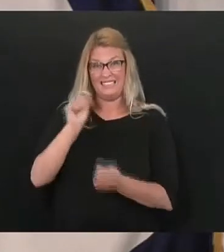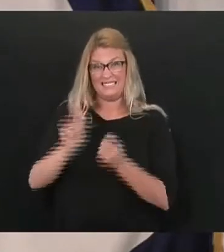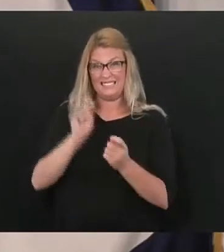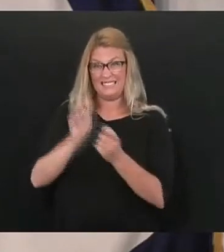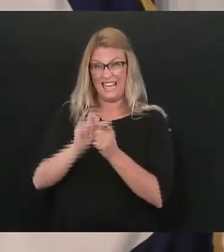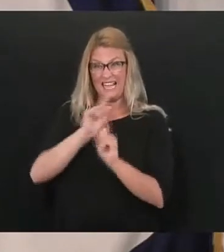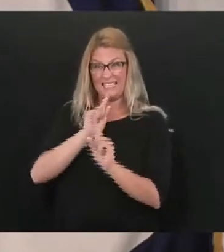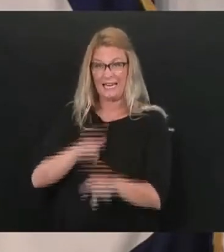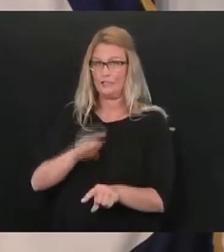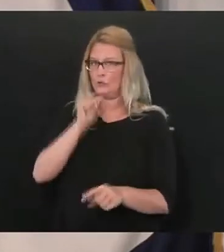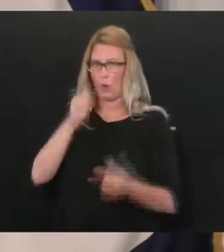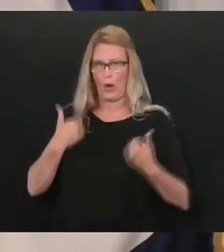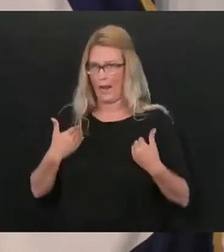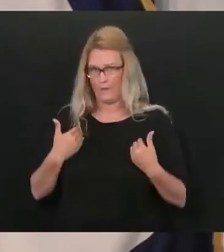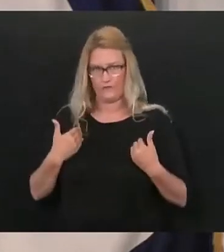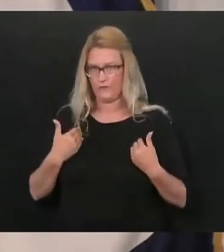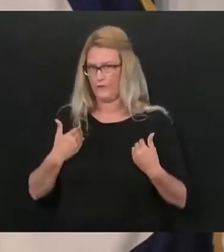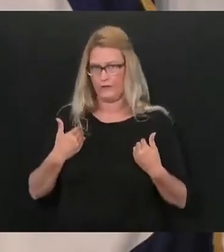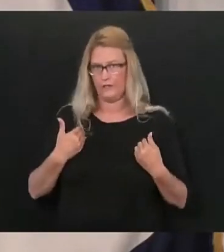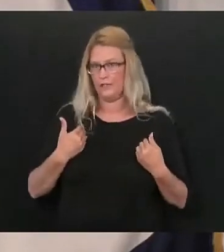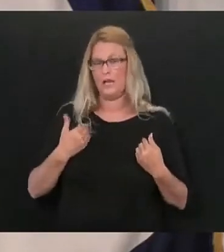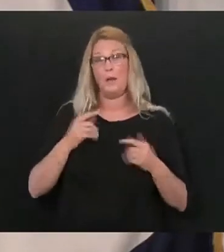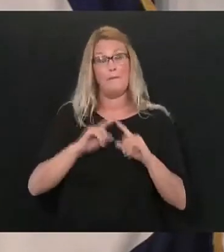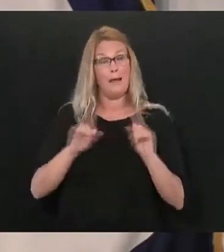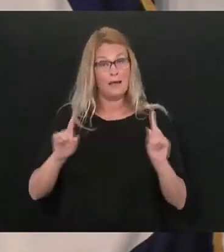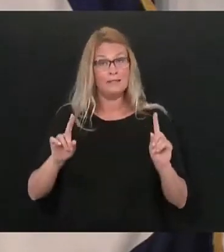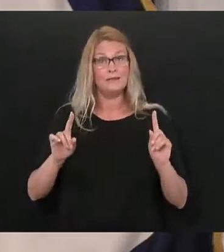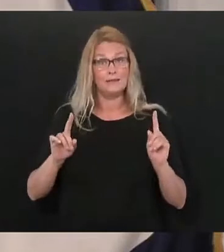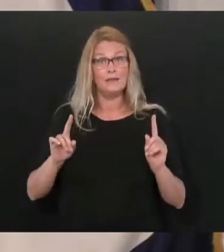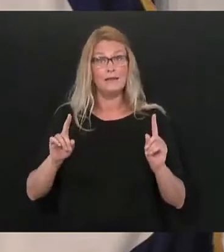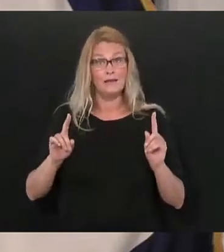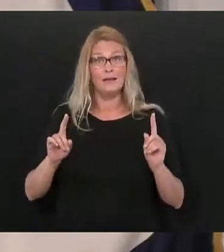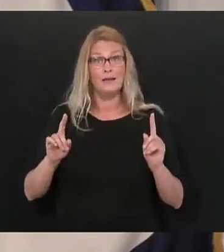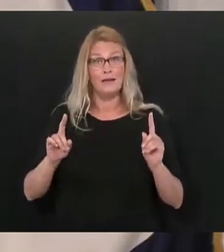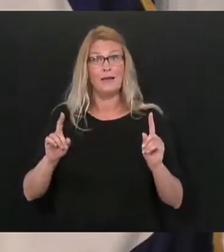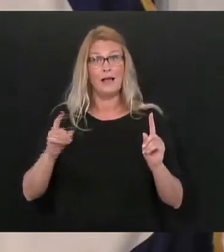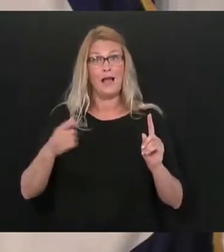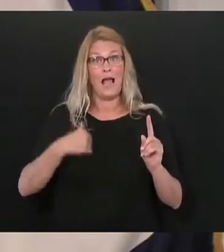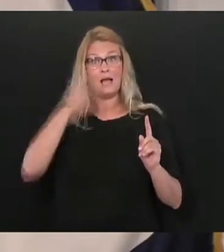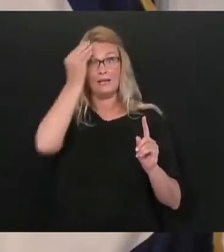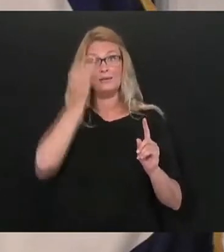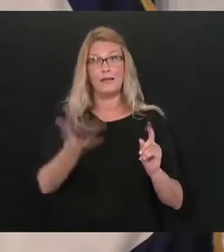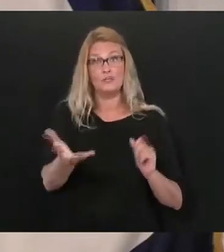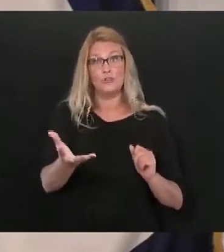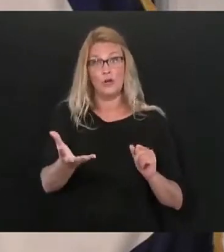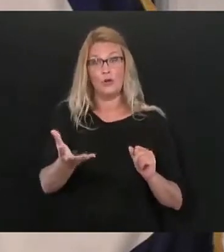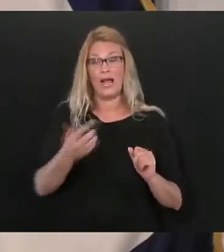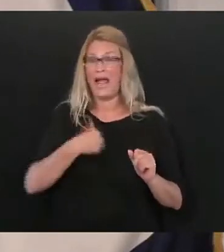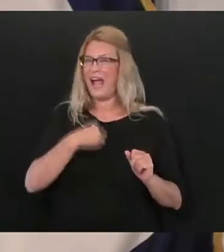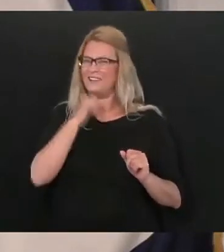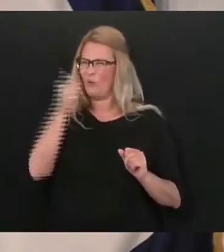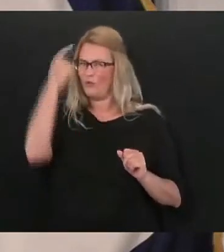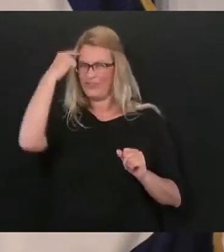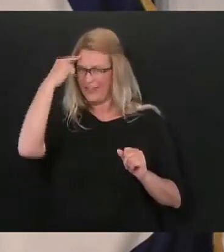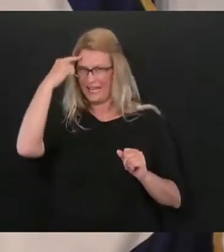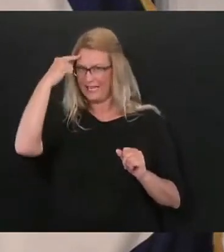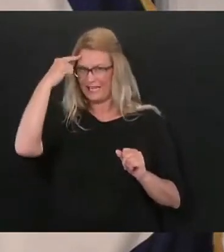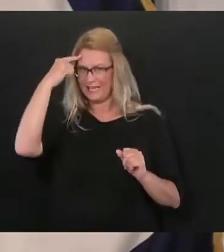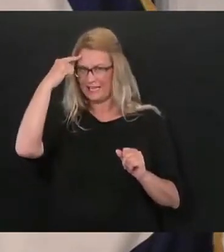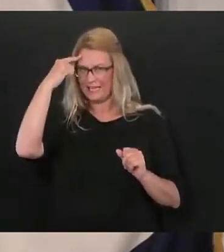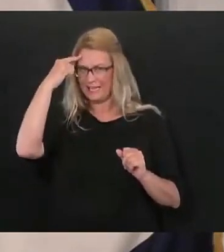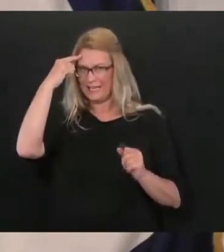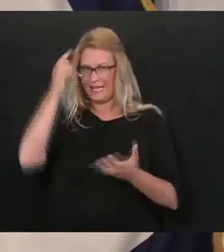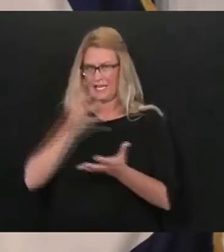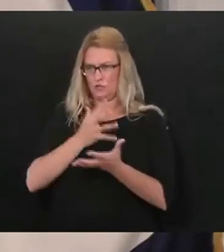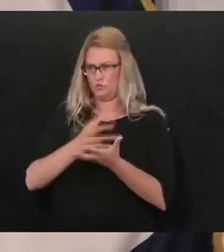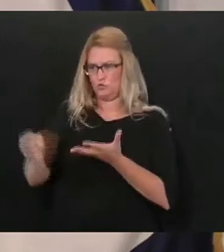that I can't really give you that at this point in time however however I can tell you this I don't think that it has had an